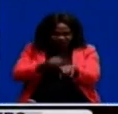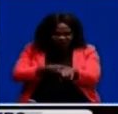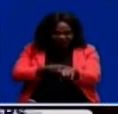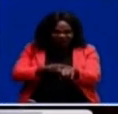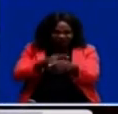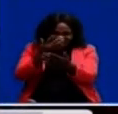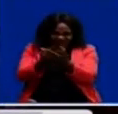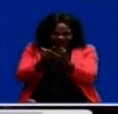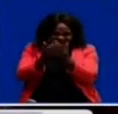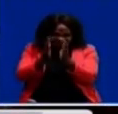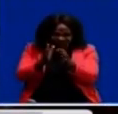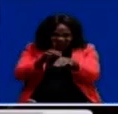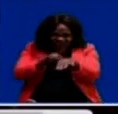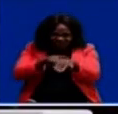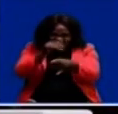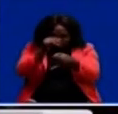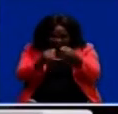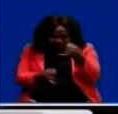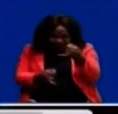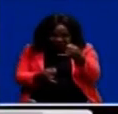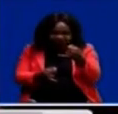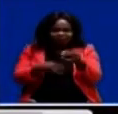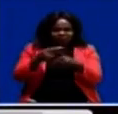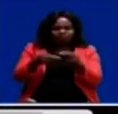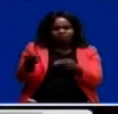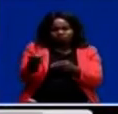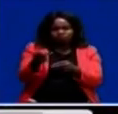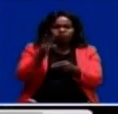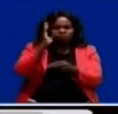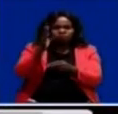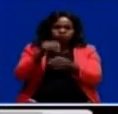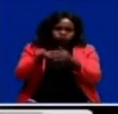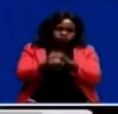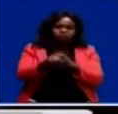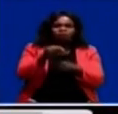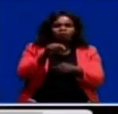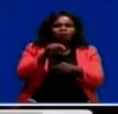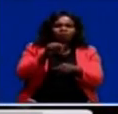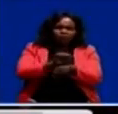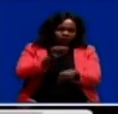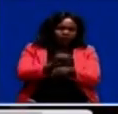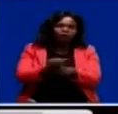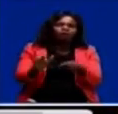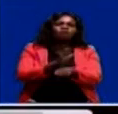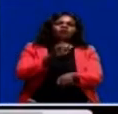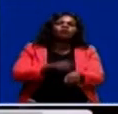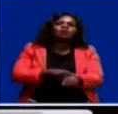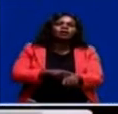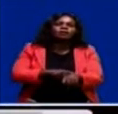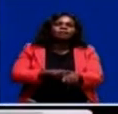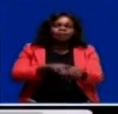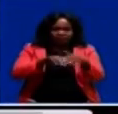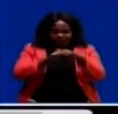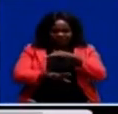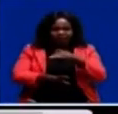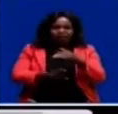time of serving, they will be incorporated. In short, they will have full-time work under the Joint Project.